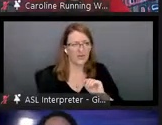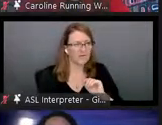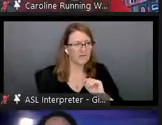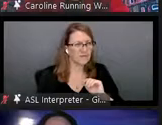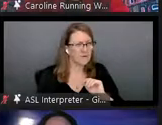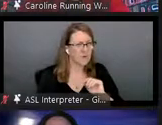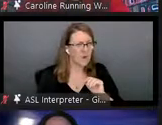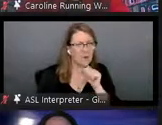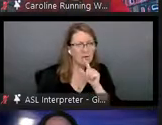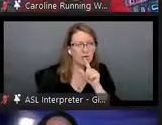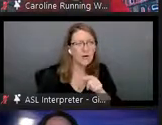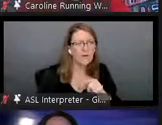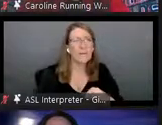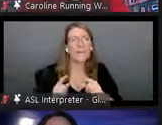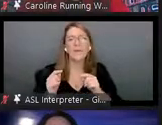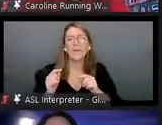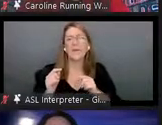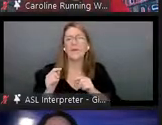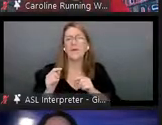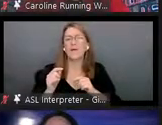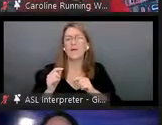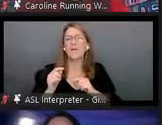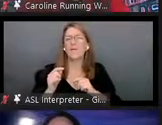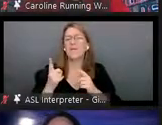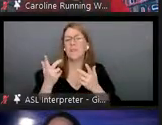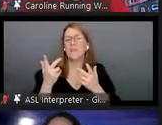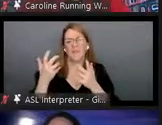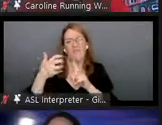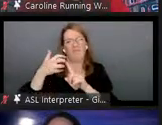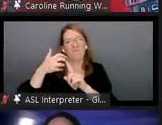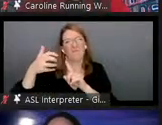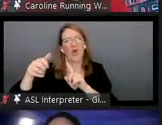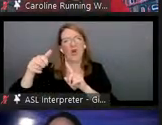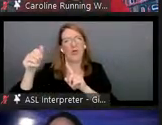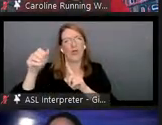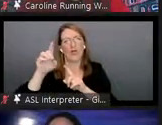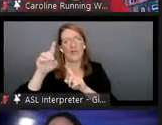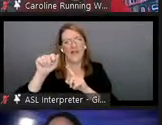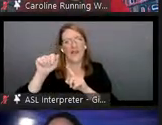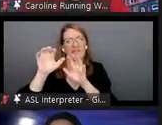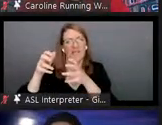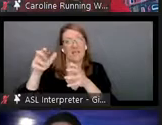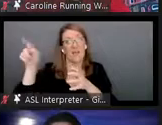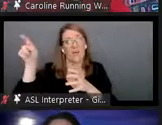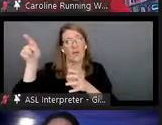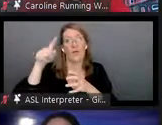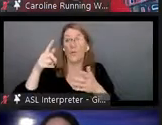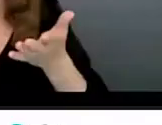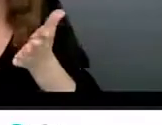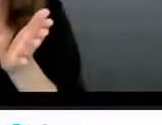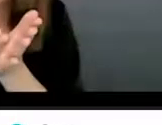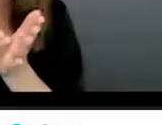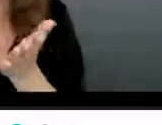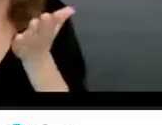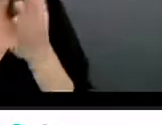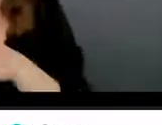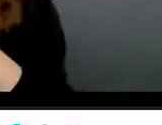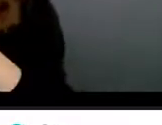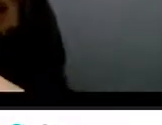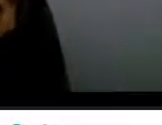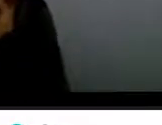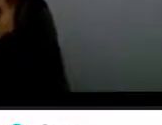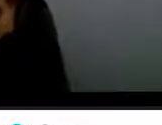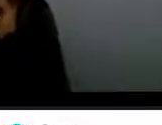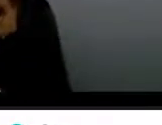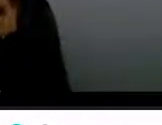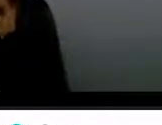sure that there are um other data sets out there i think i think the honest truth is that they probably are mostly proprietary but